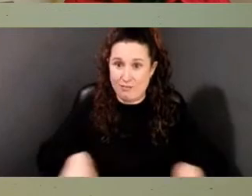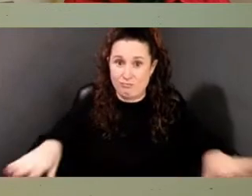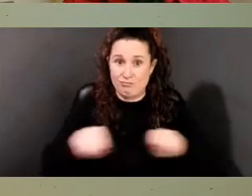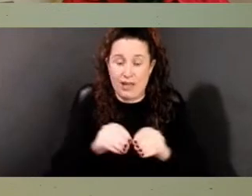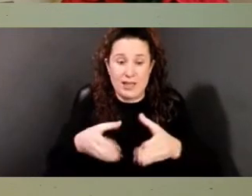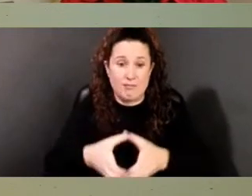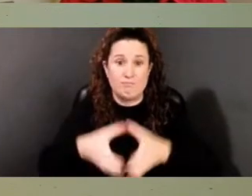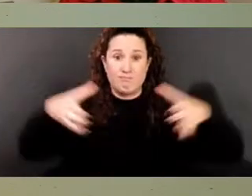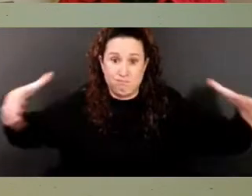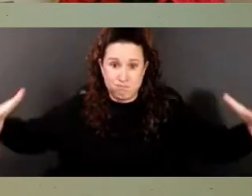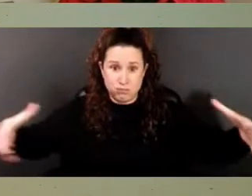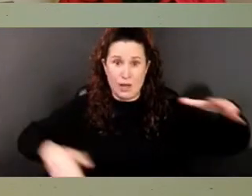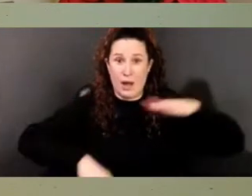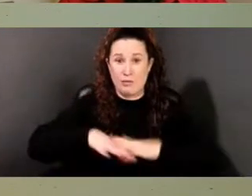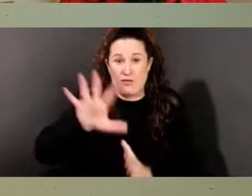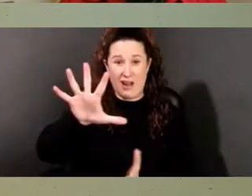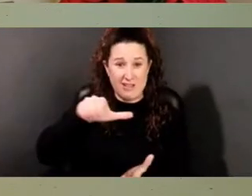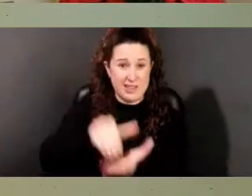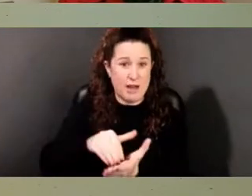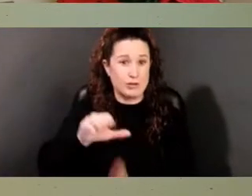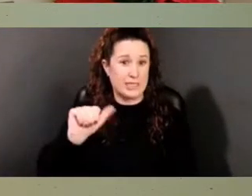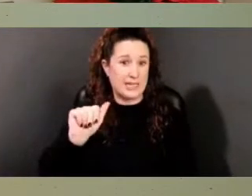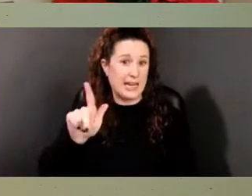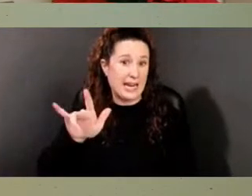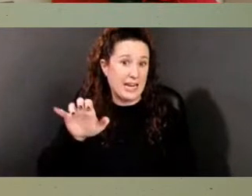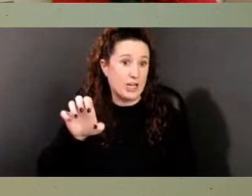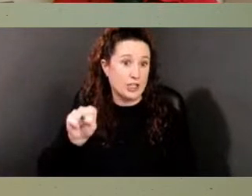in St. Jones' Neck. Next slide.